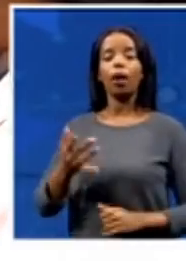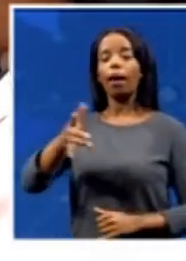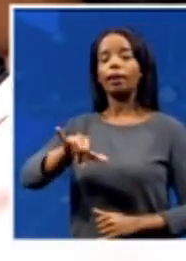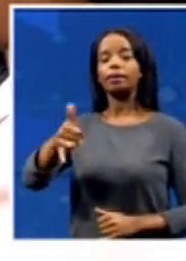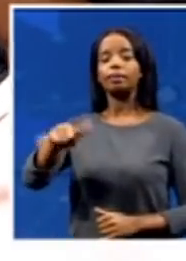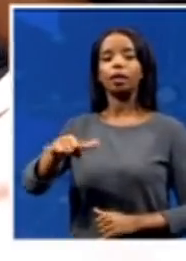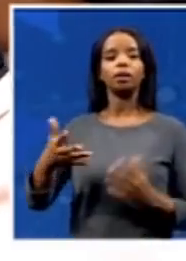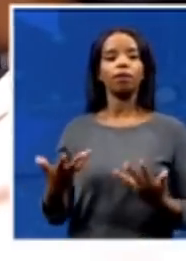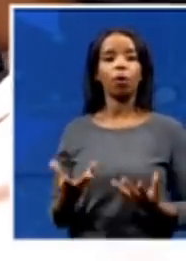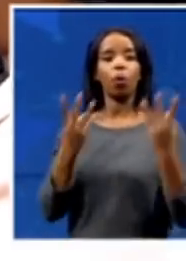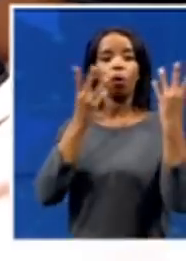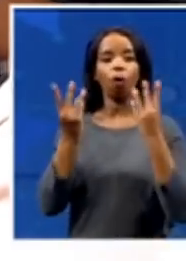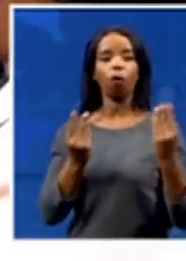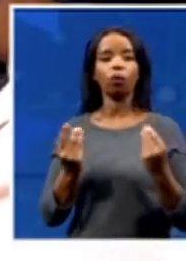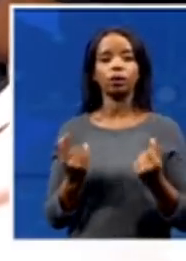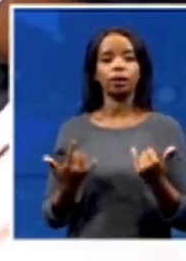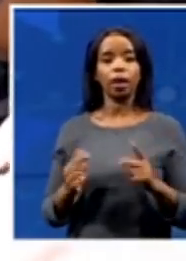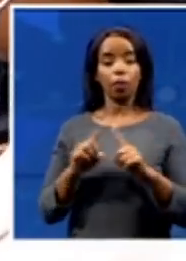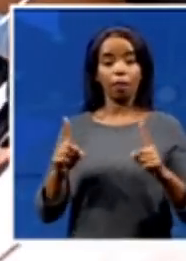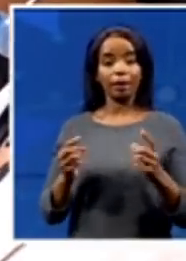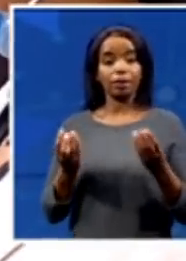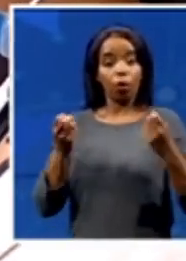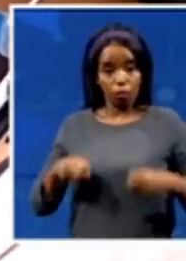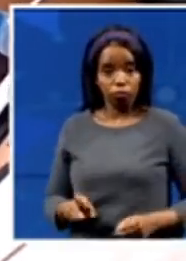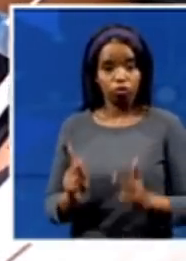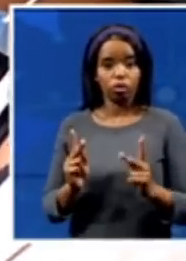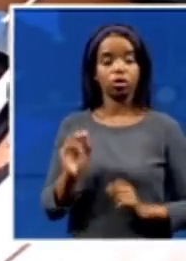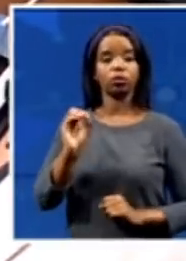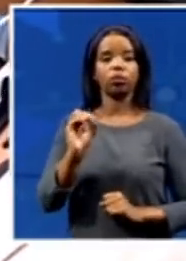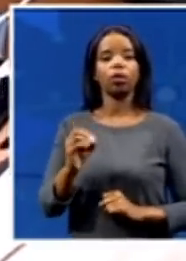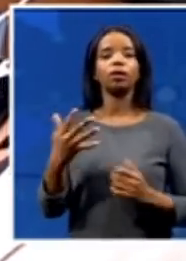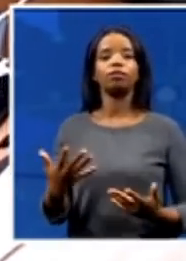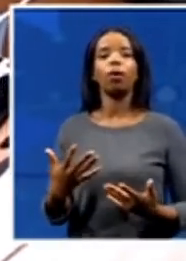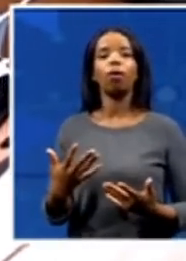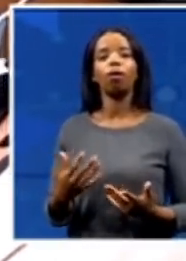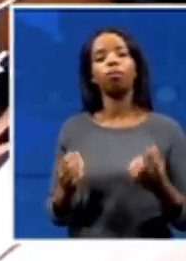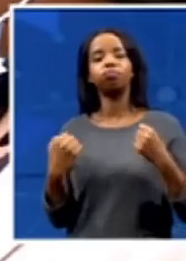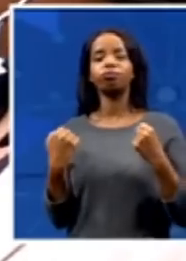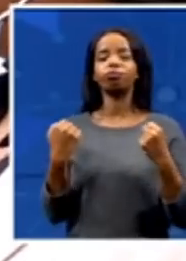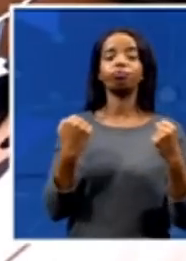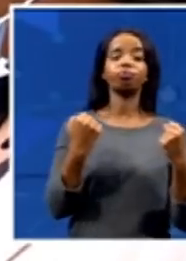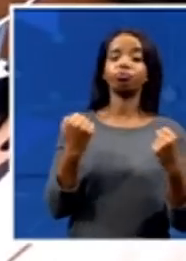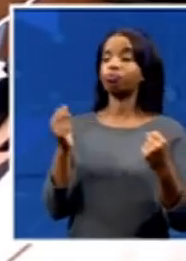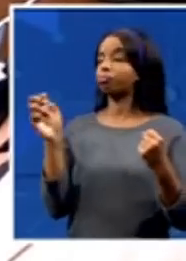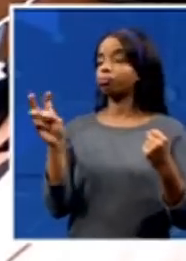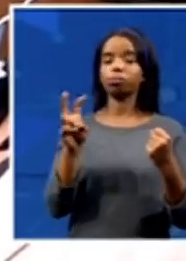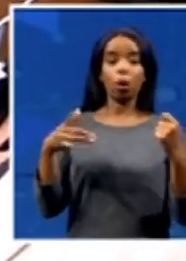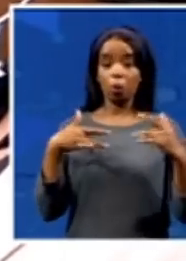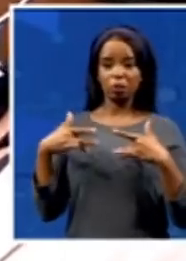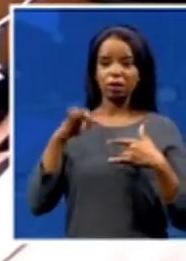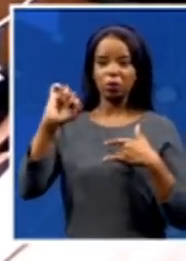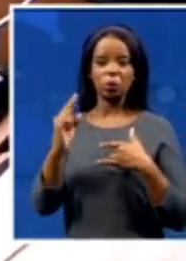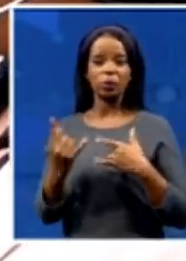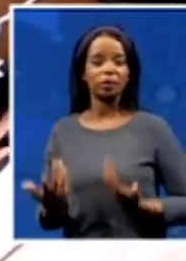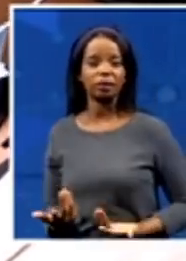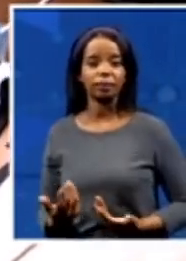to drive around. What has been your biggest concern? Yes, if you look at the informal settlements, more than 4,000 reports